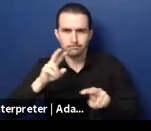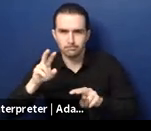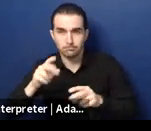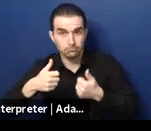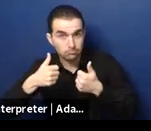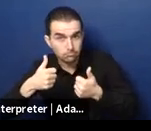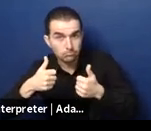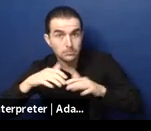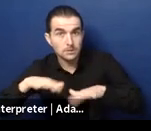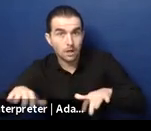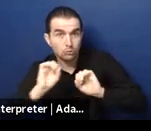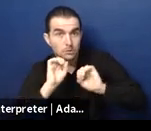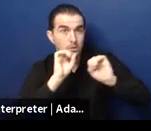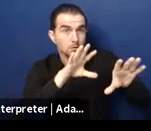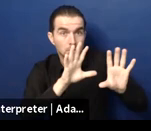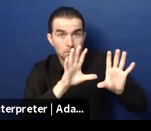please.